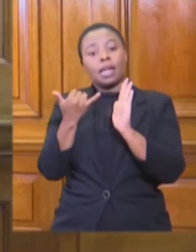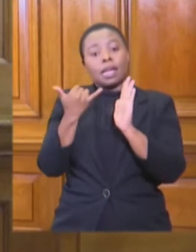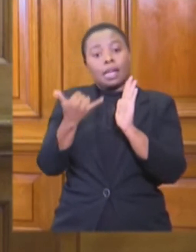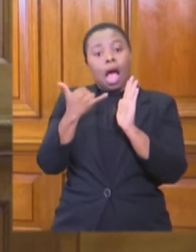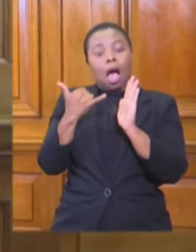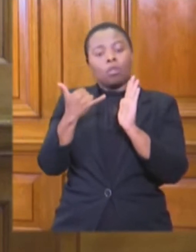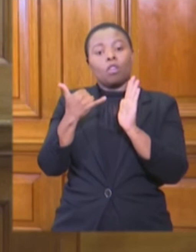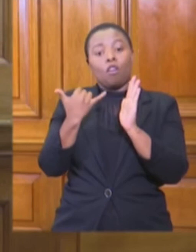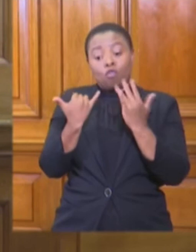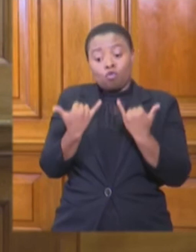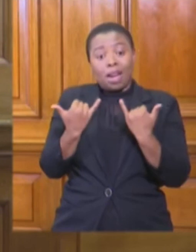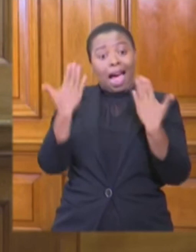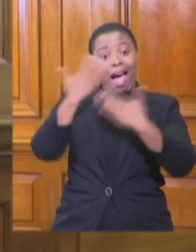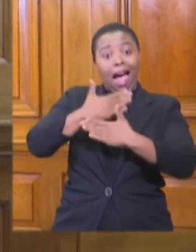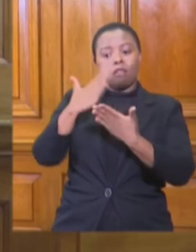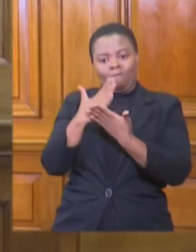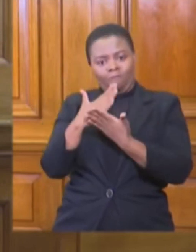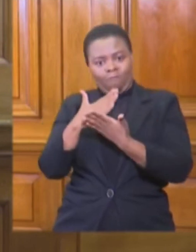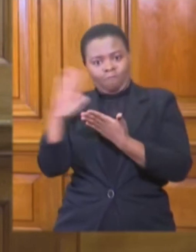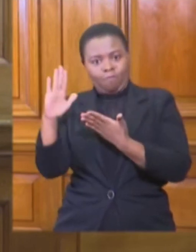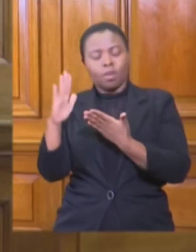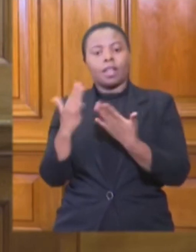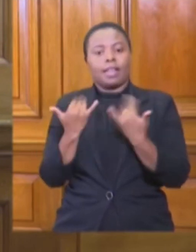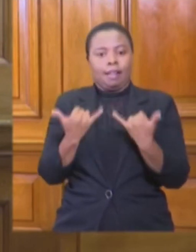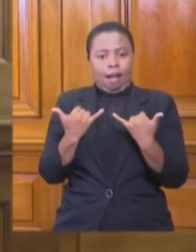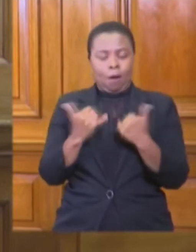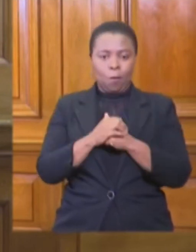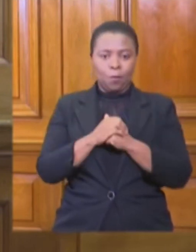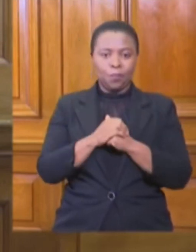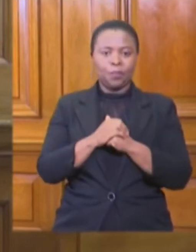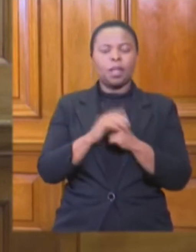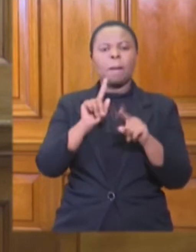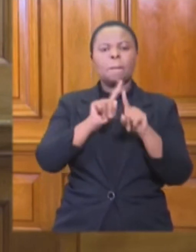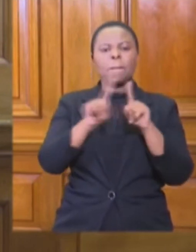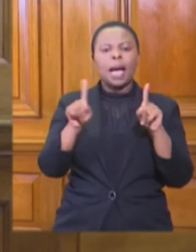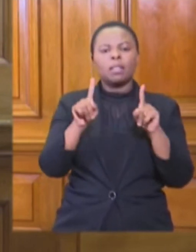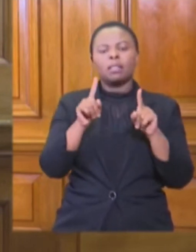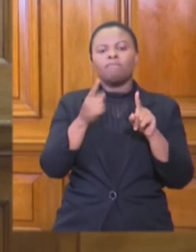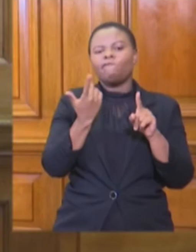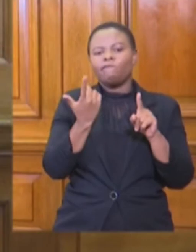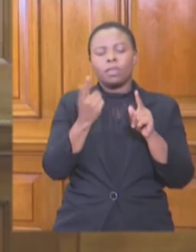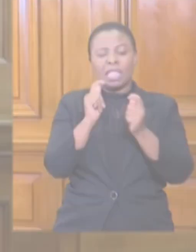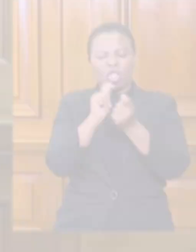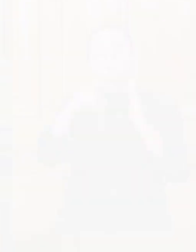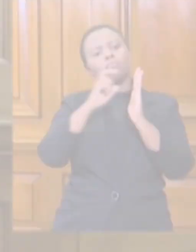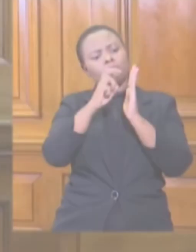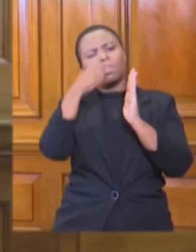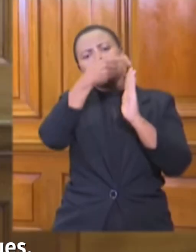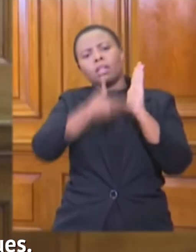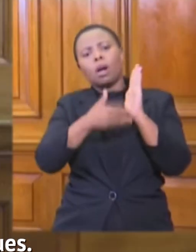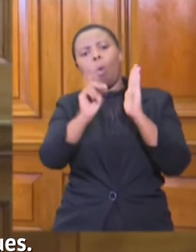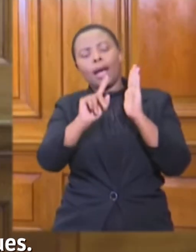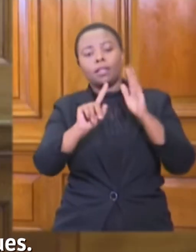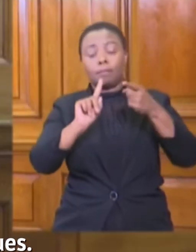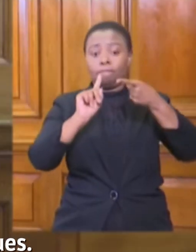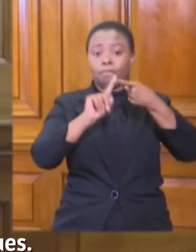effect from midnight to night, with the exception of a few transitional measures. We will still